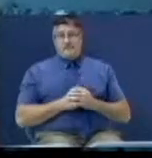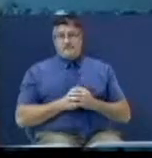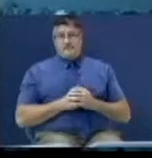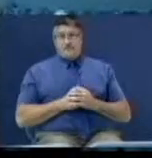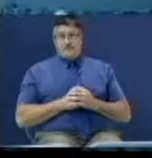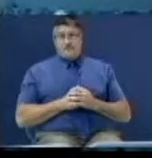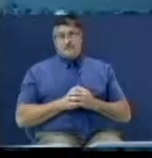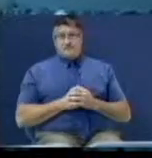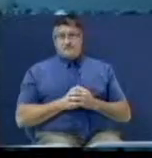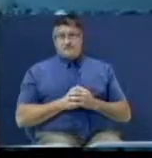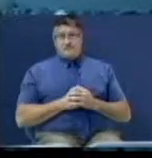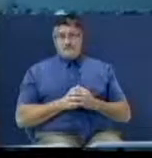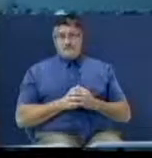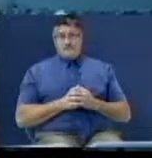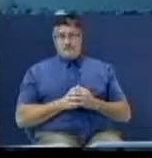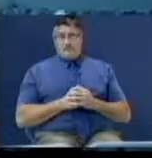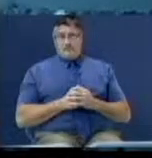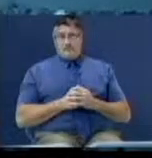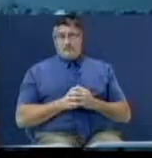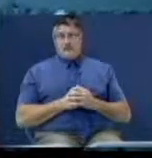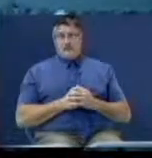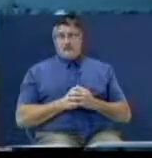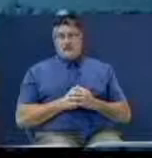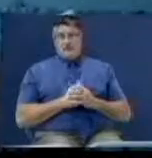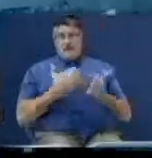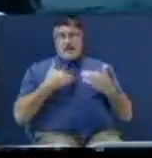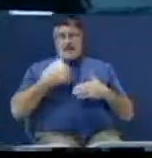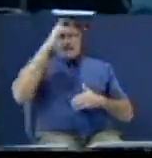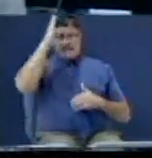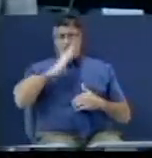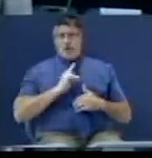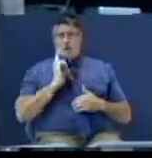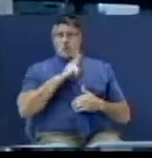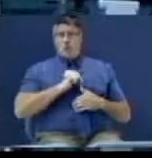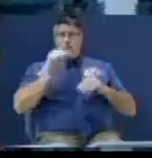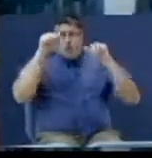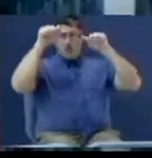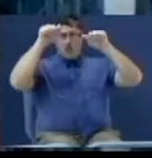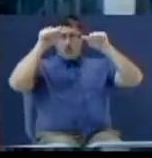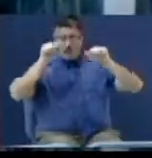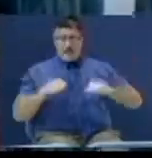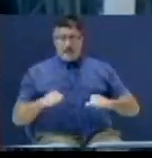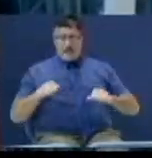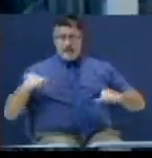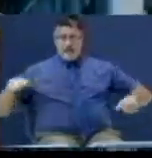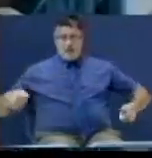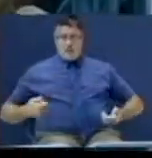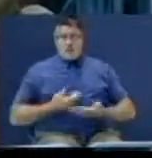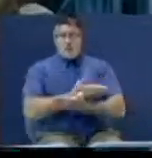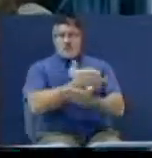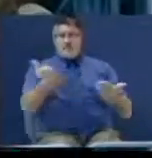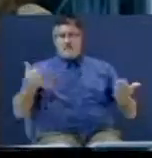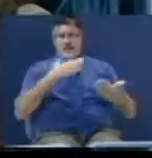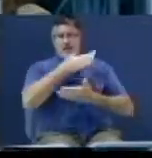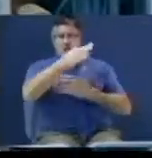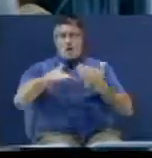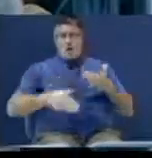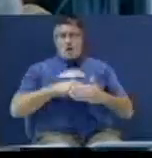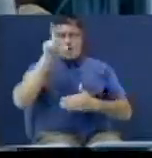Give time to provisions. I've got a God that can provide for every need this church has.